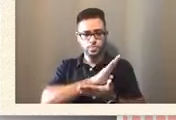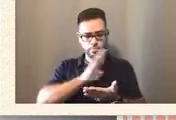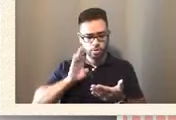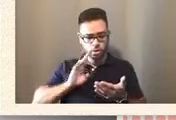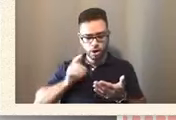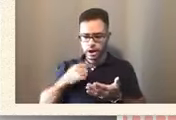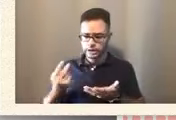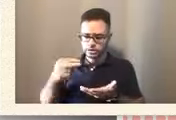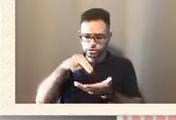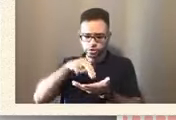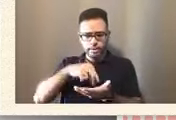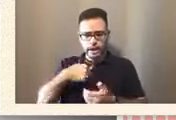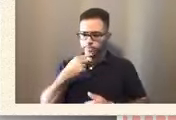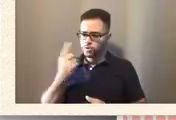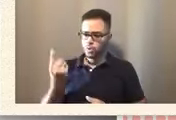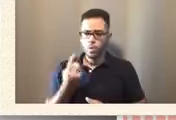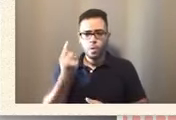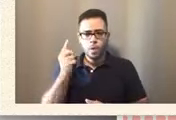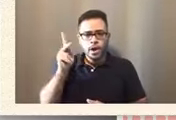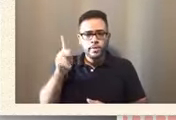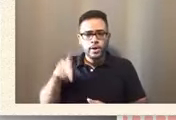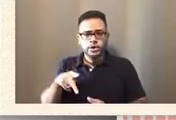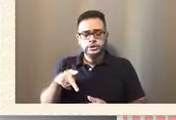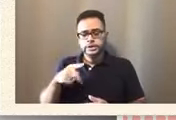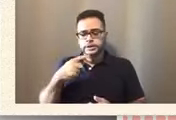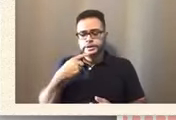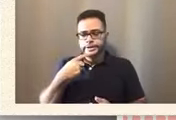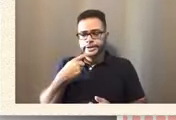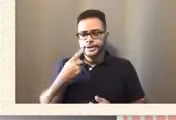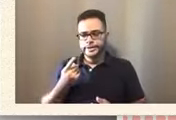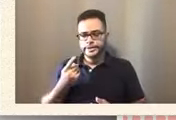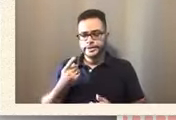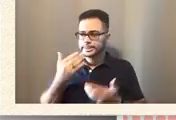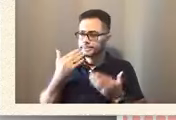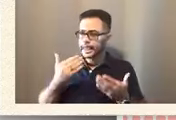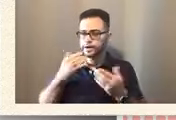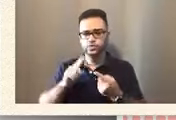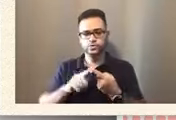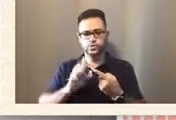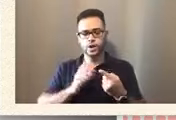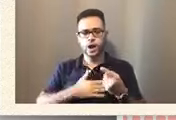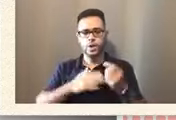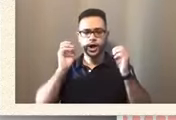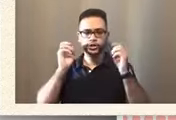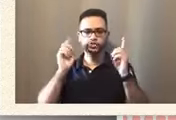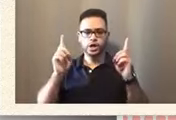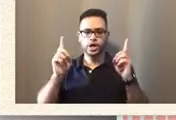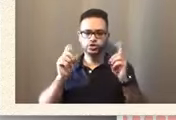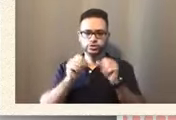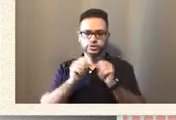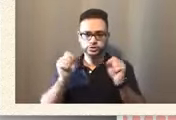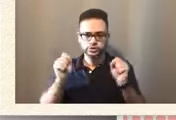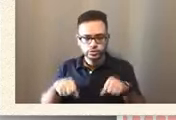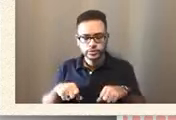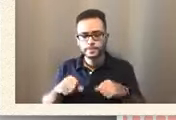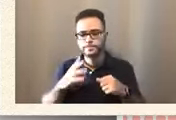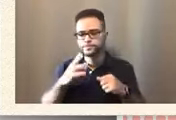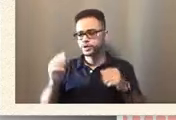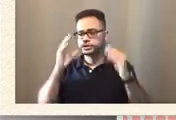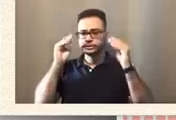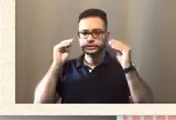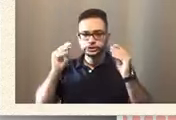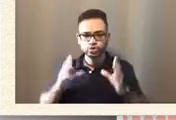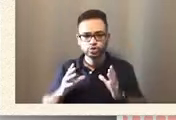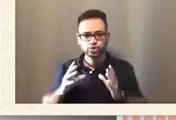the only one who said thank you to our educators and teachers. I point